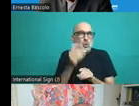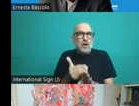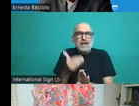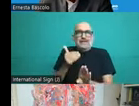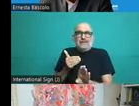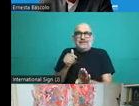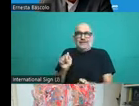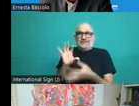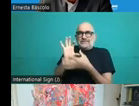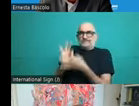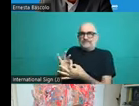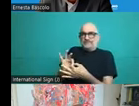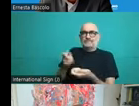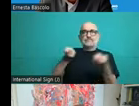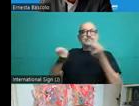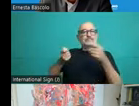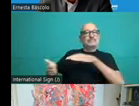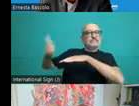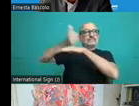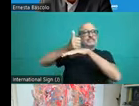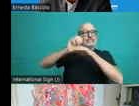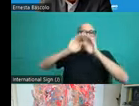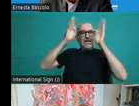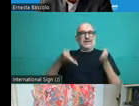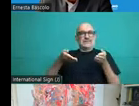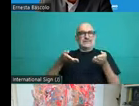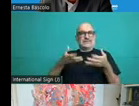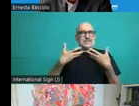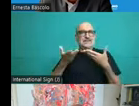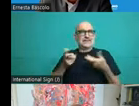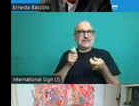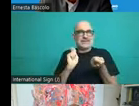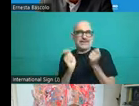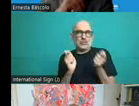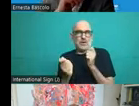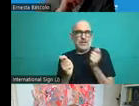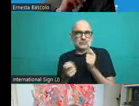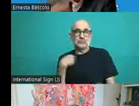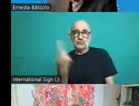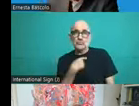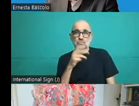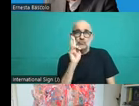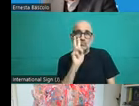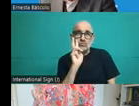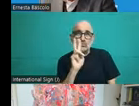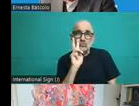What we see here is the year when they were